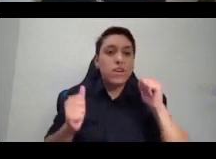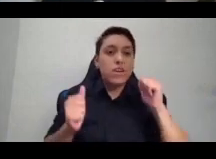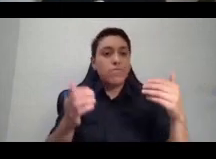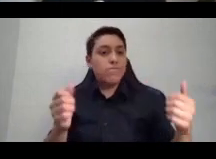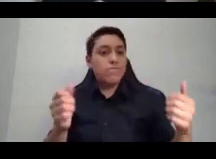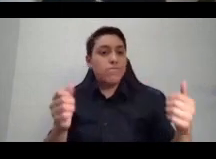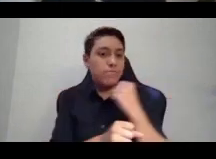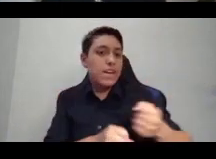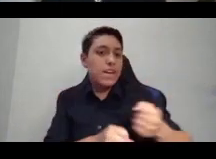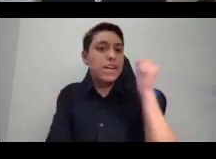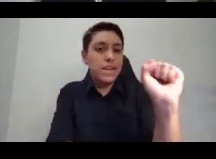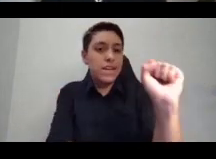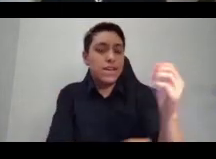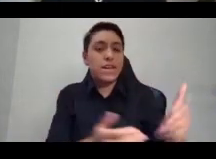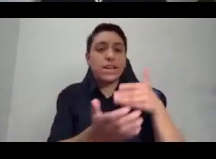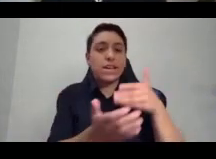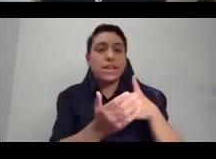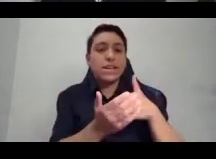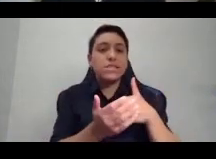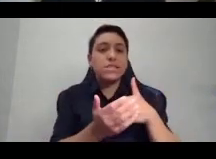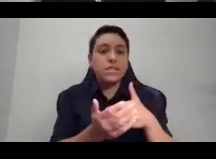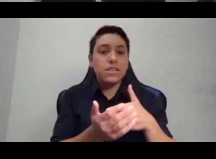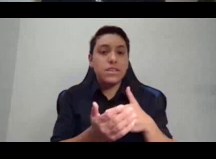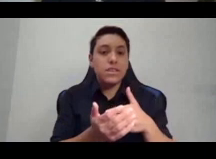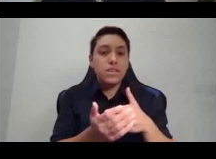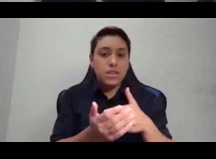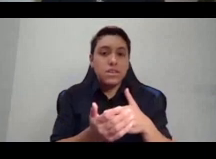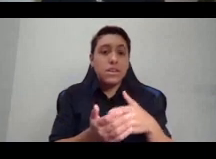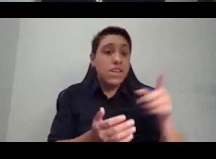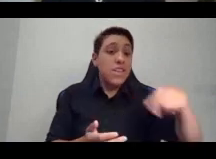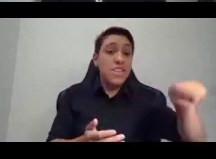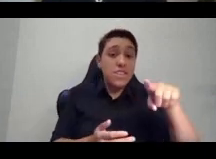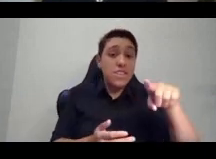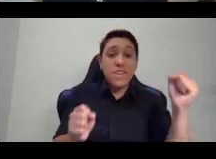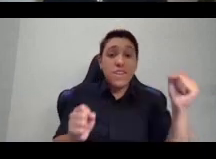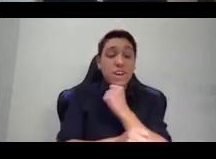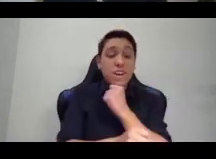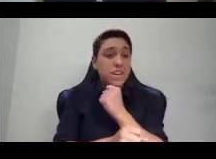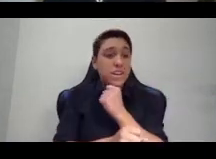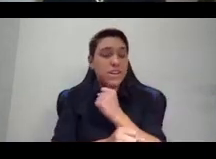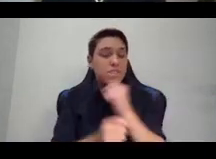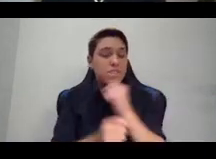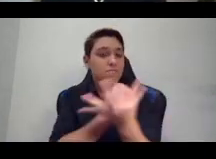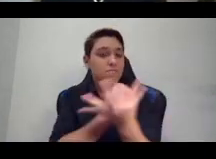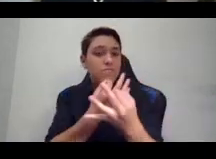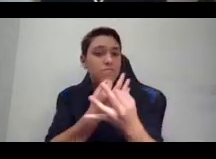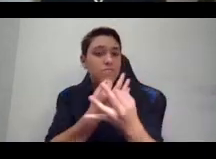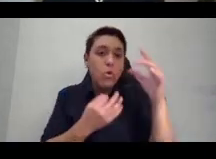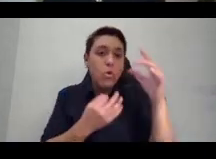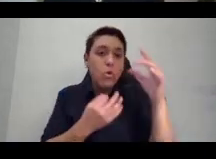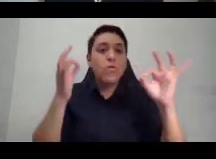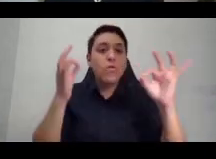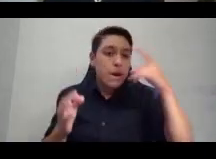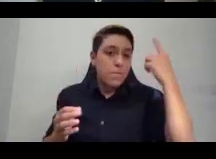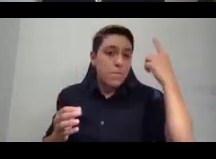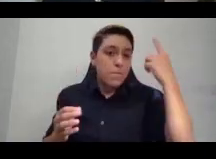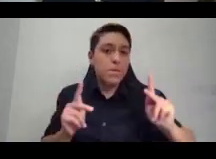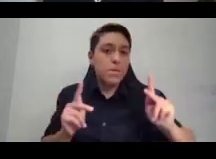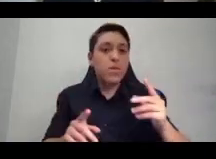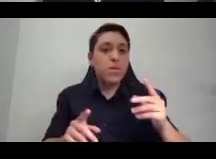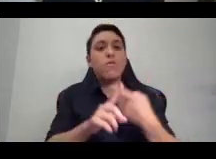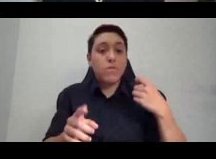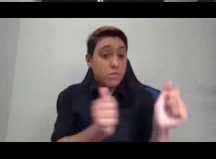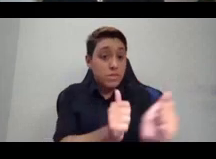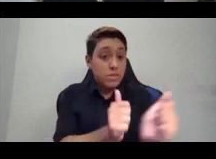women, they were fighting to free black women and black people from all oppression. And as part of that project, they constantly and